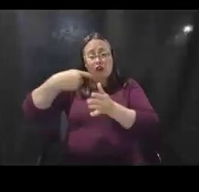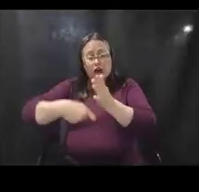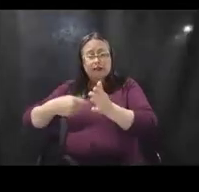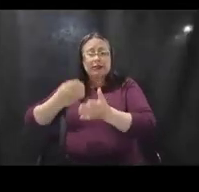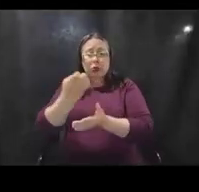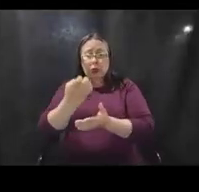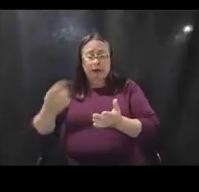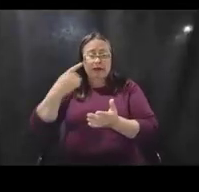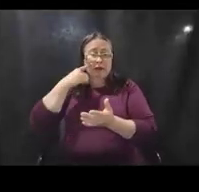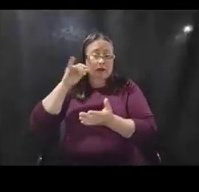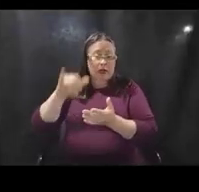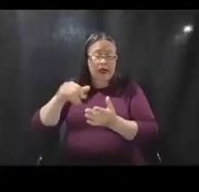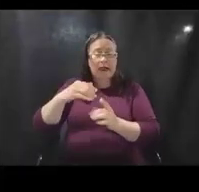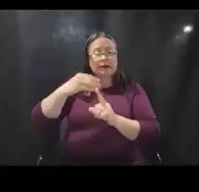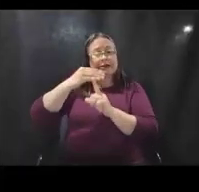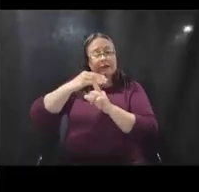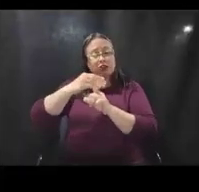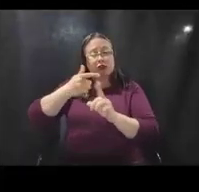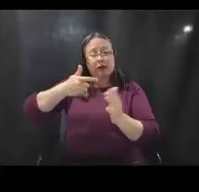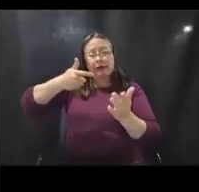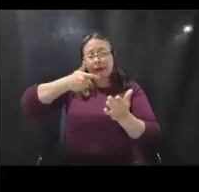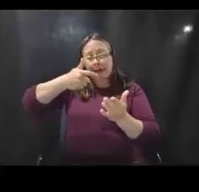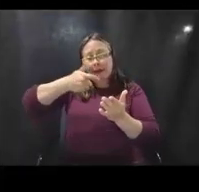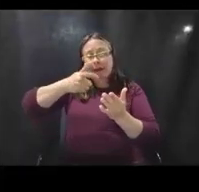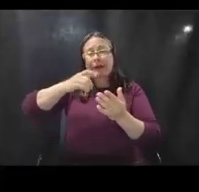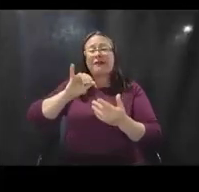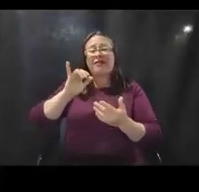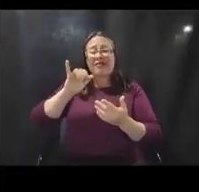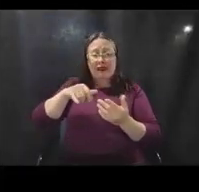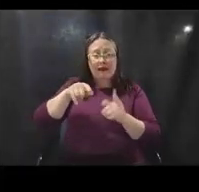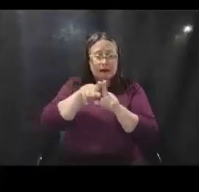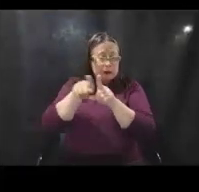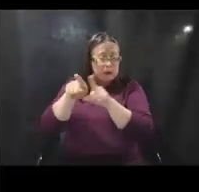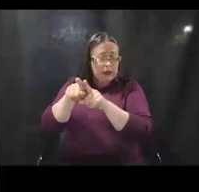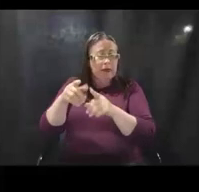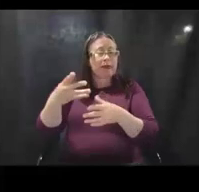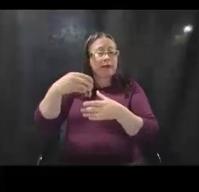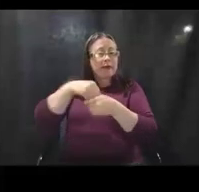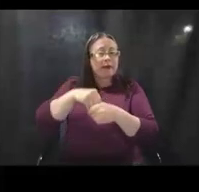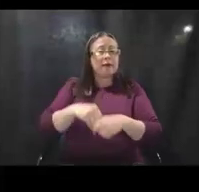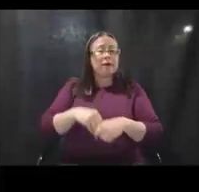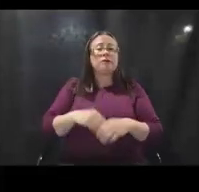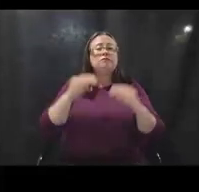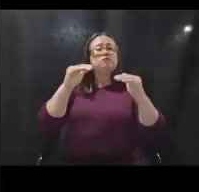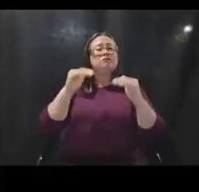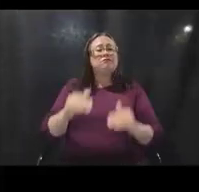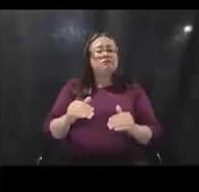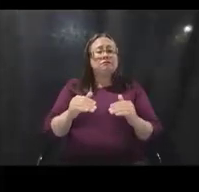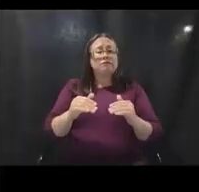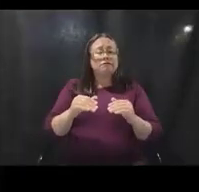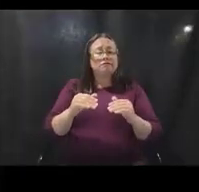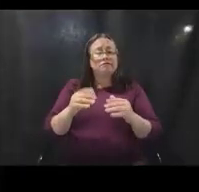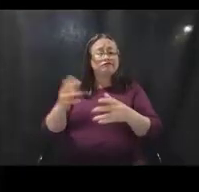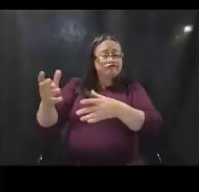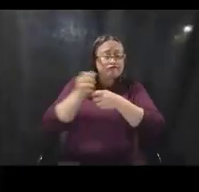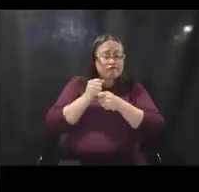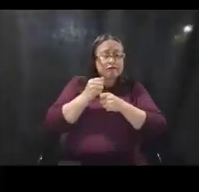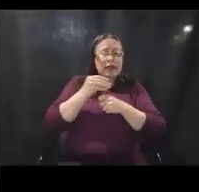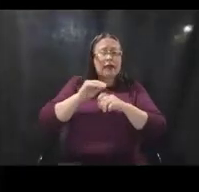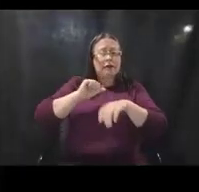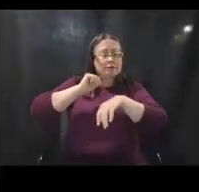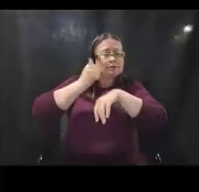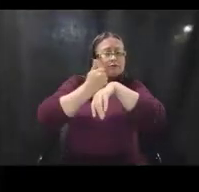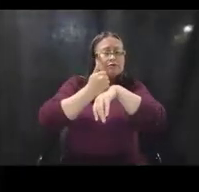related to that. So the temperature scanners themselves as well. Um, and then acquisition and installation of temporary, uh, physical